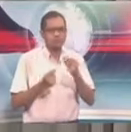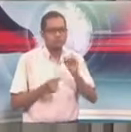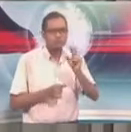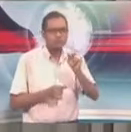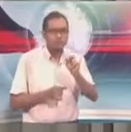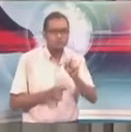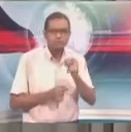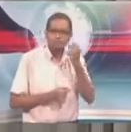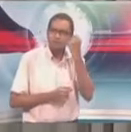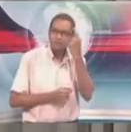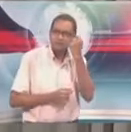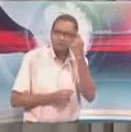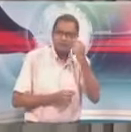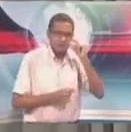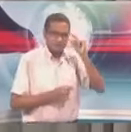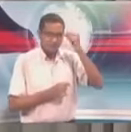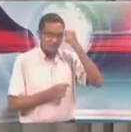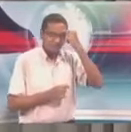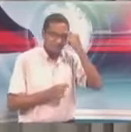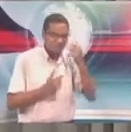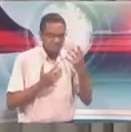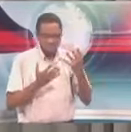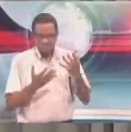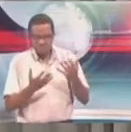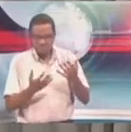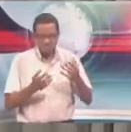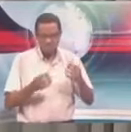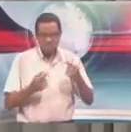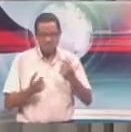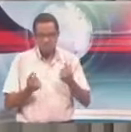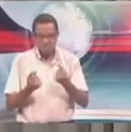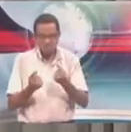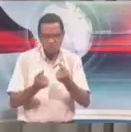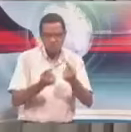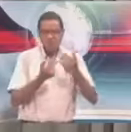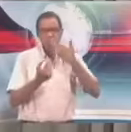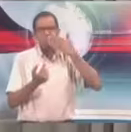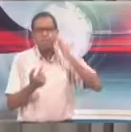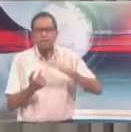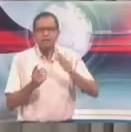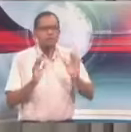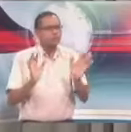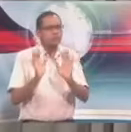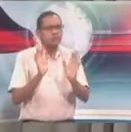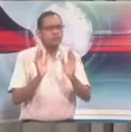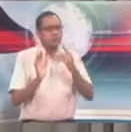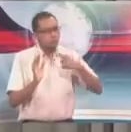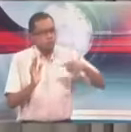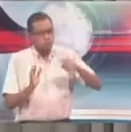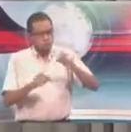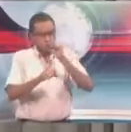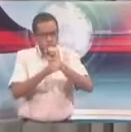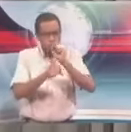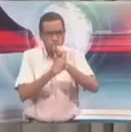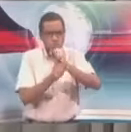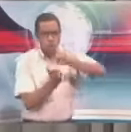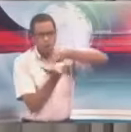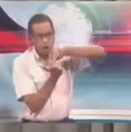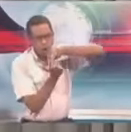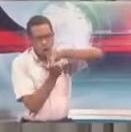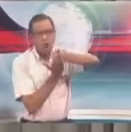mischief on the part of the government of Trinidad and Tobago. We continue to work in full transparency. And as I was reminded by the Prime Minister,